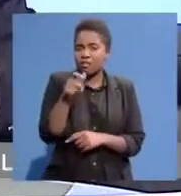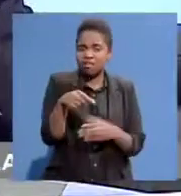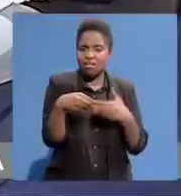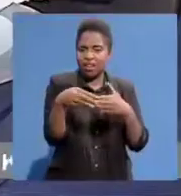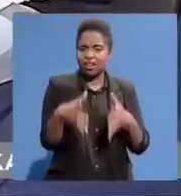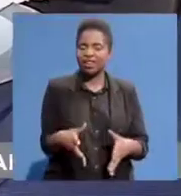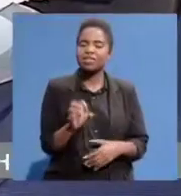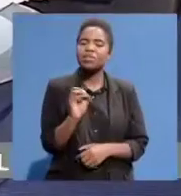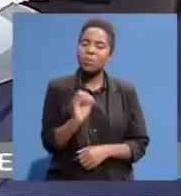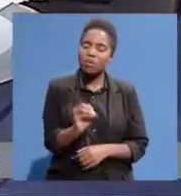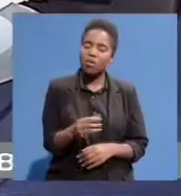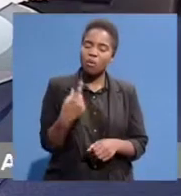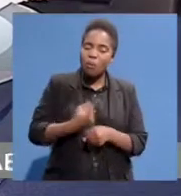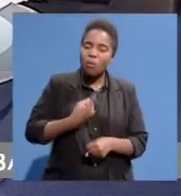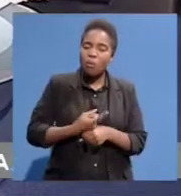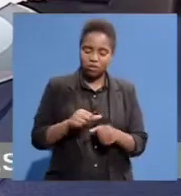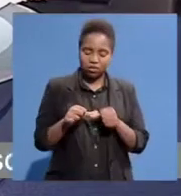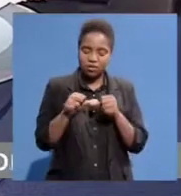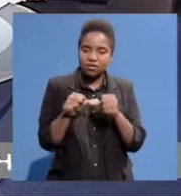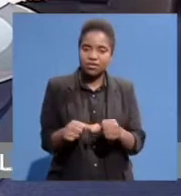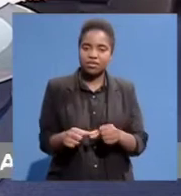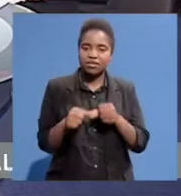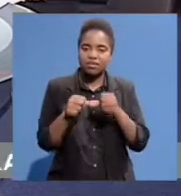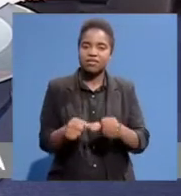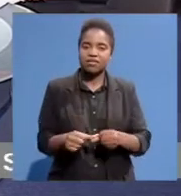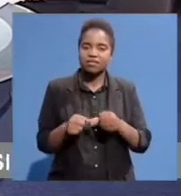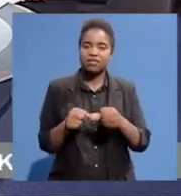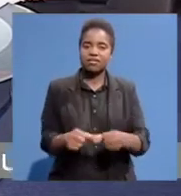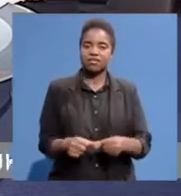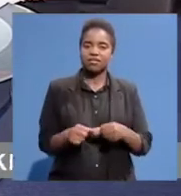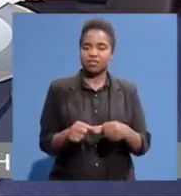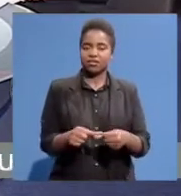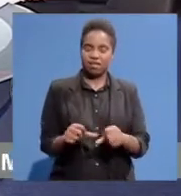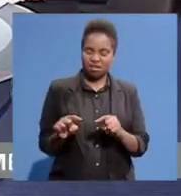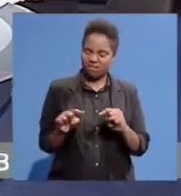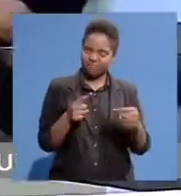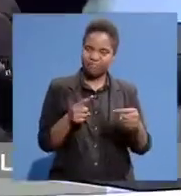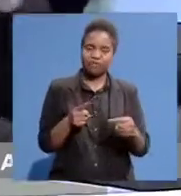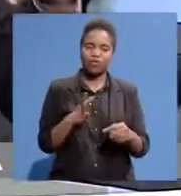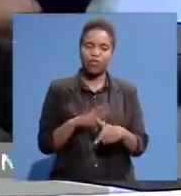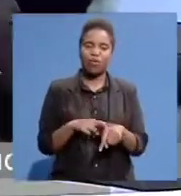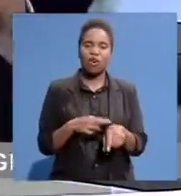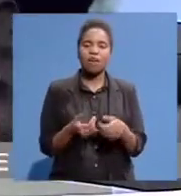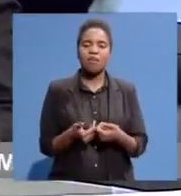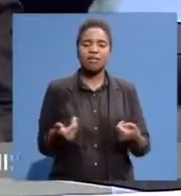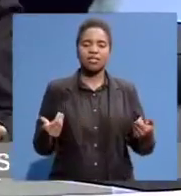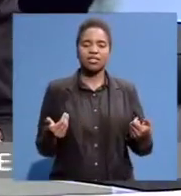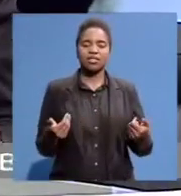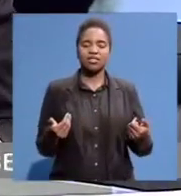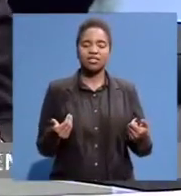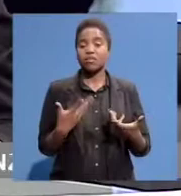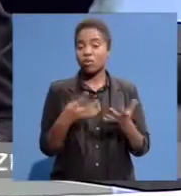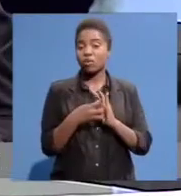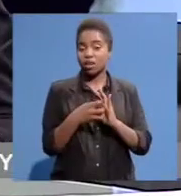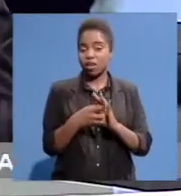continuation You know The continuous Opposition to apartheid Was always a ground soil For us For instance